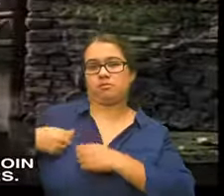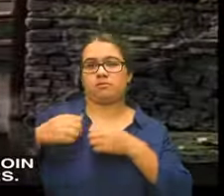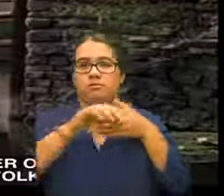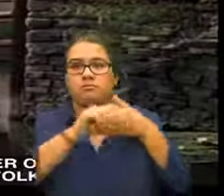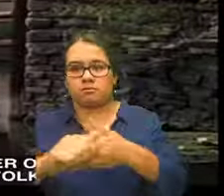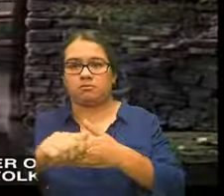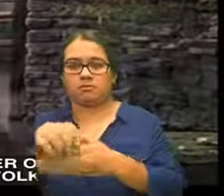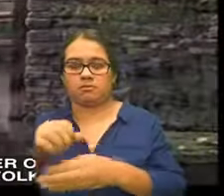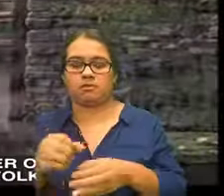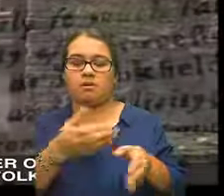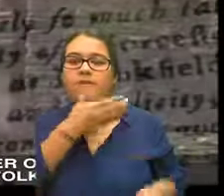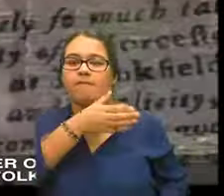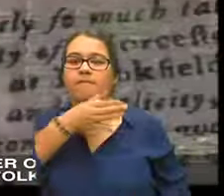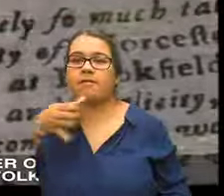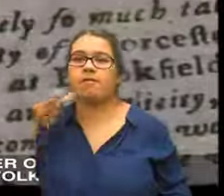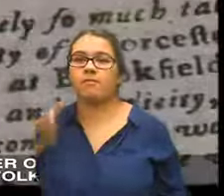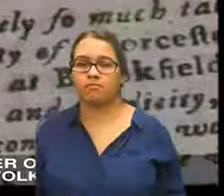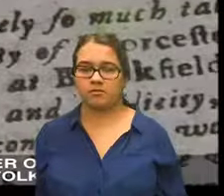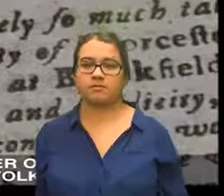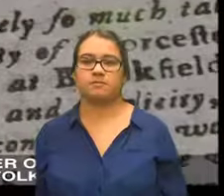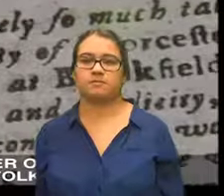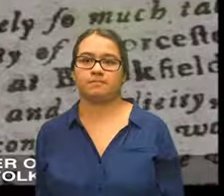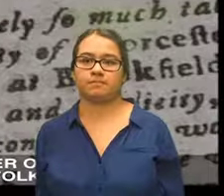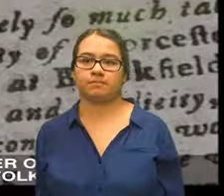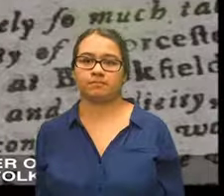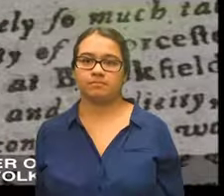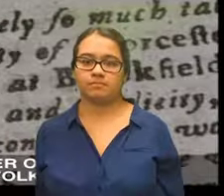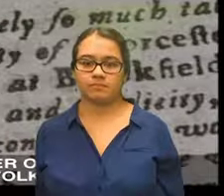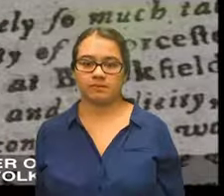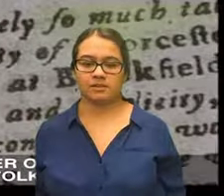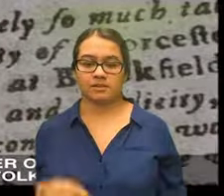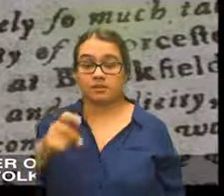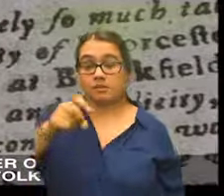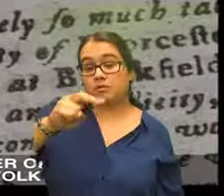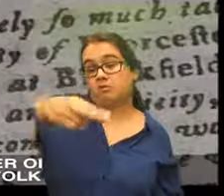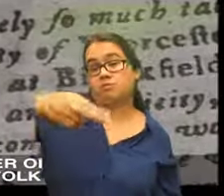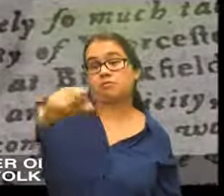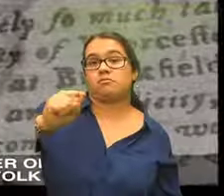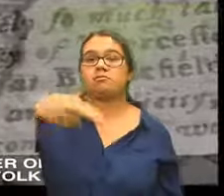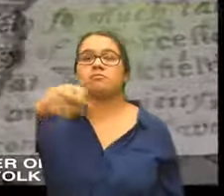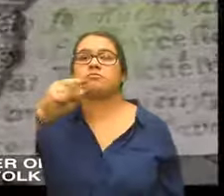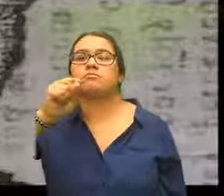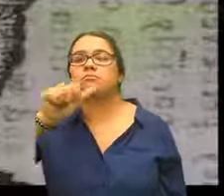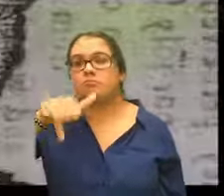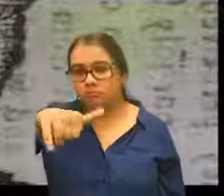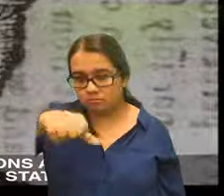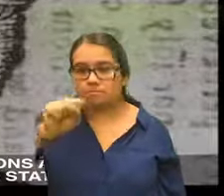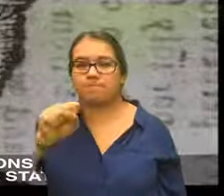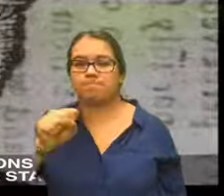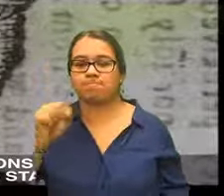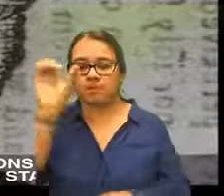farmers Daniel Shays, the leader of the insurgents, becomes a folk hero